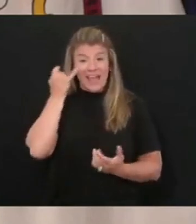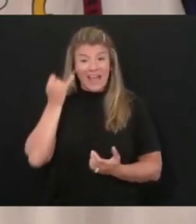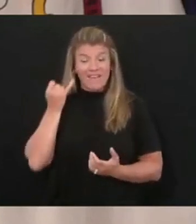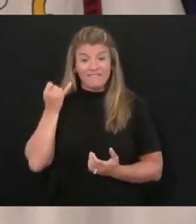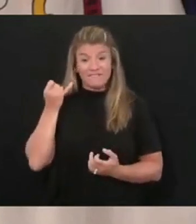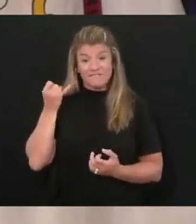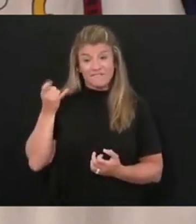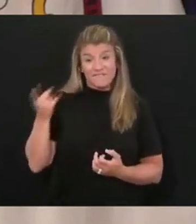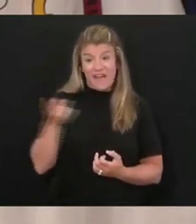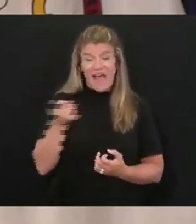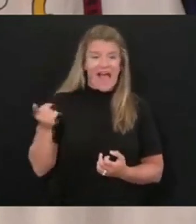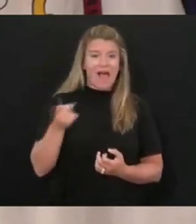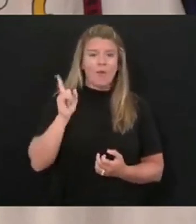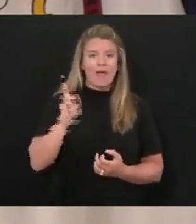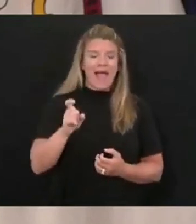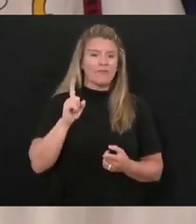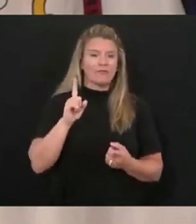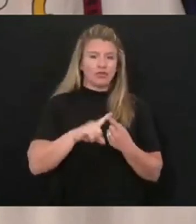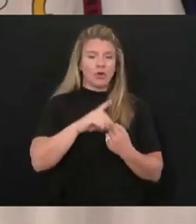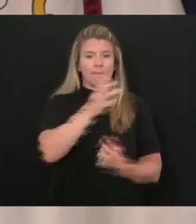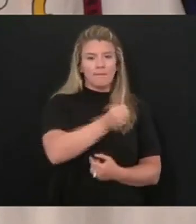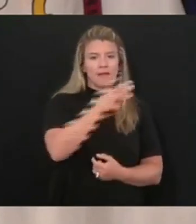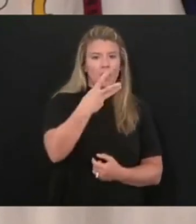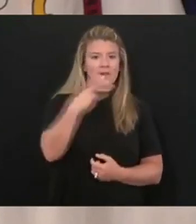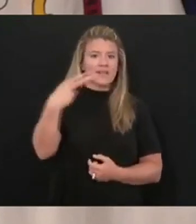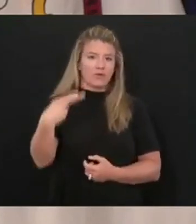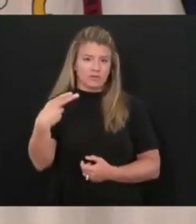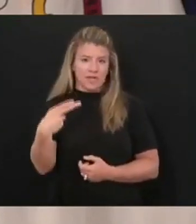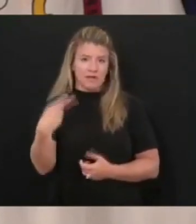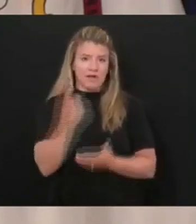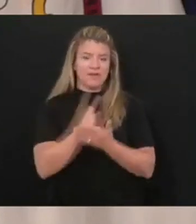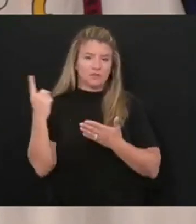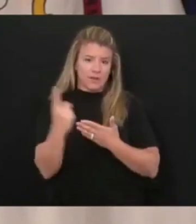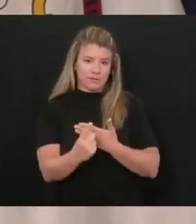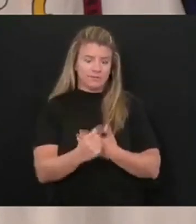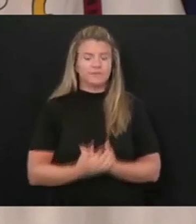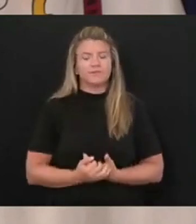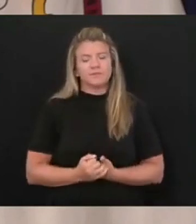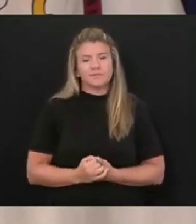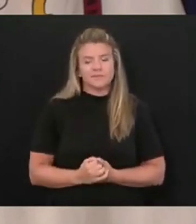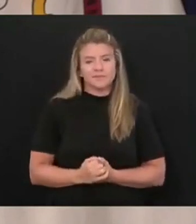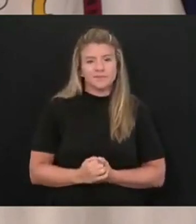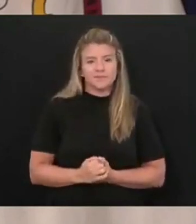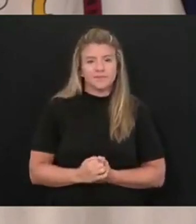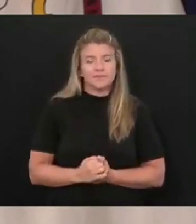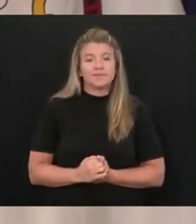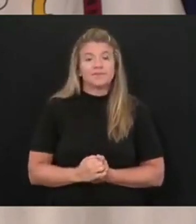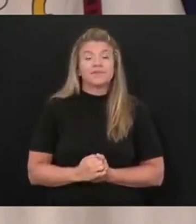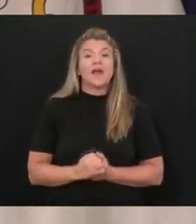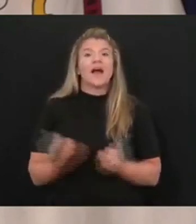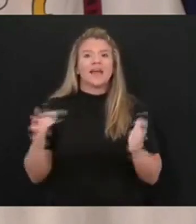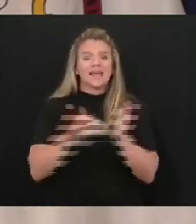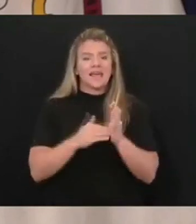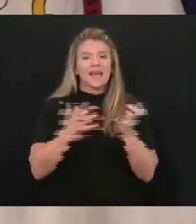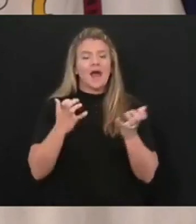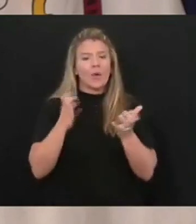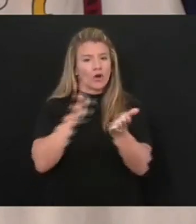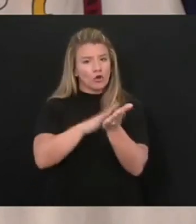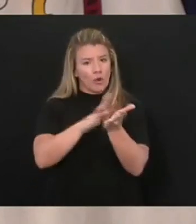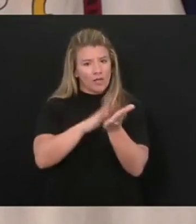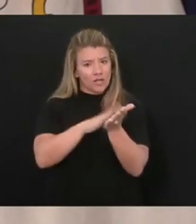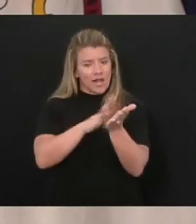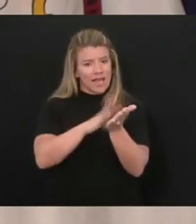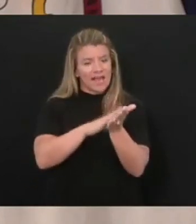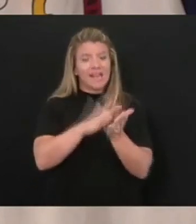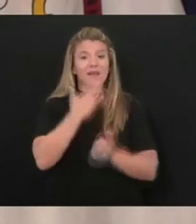that's you know, we have to have to. We'll go Monday, Wednesday and Thursday of next week. Again, I want to congratulate the